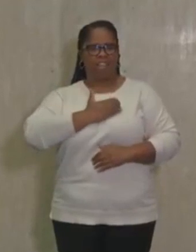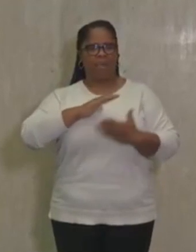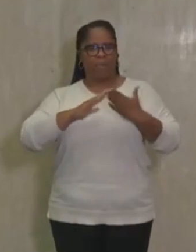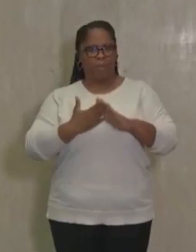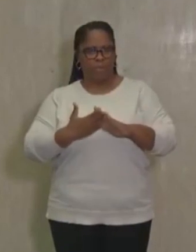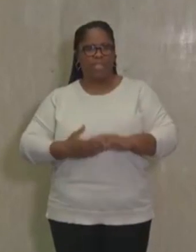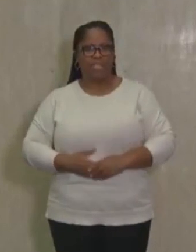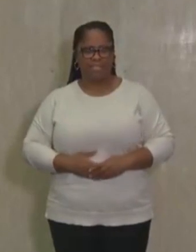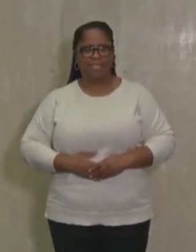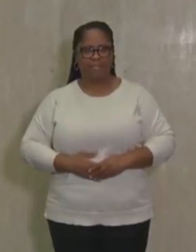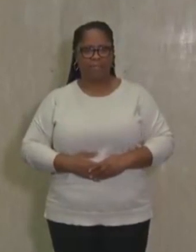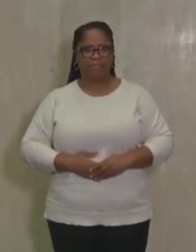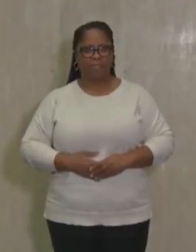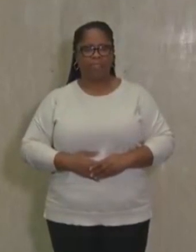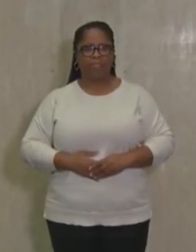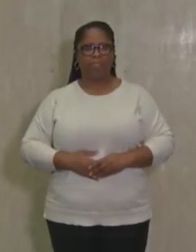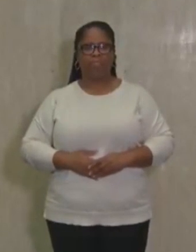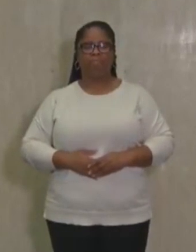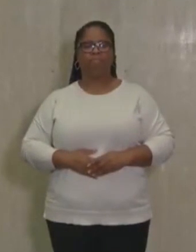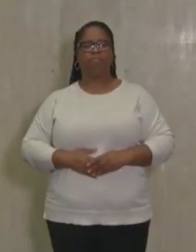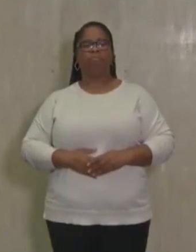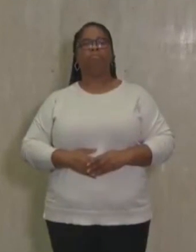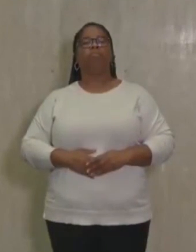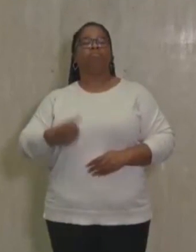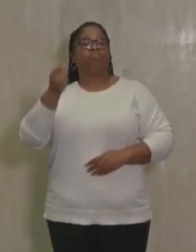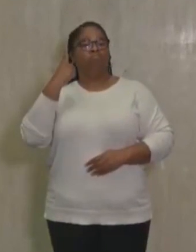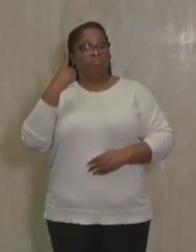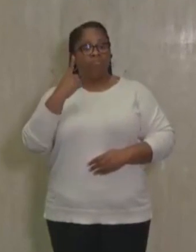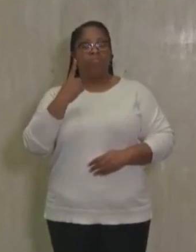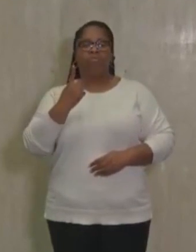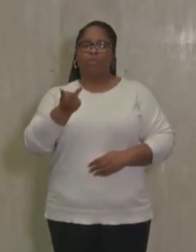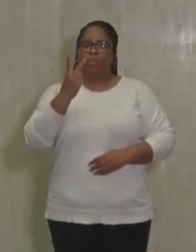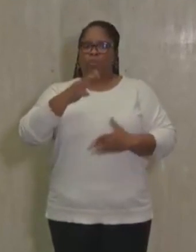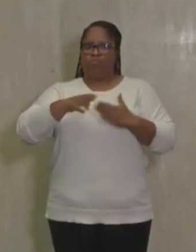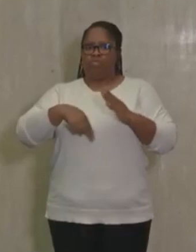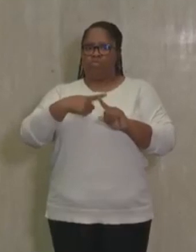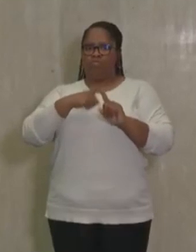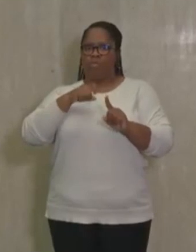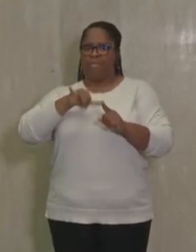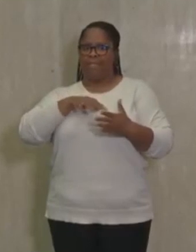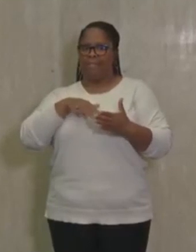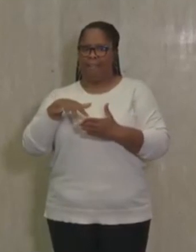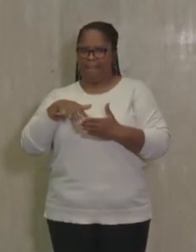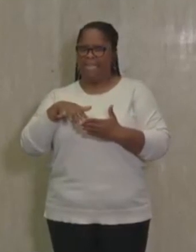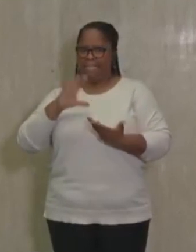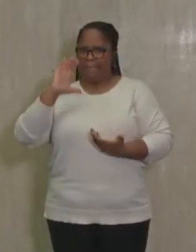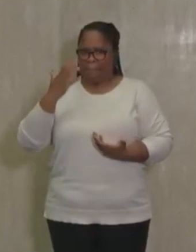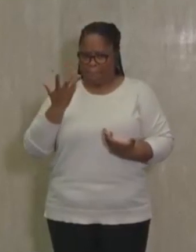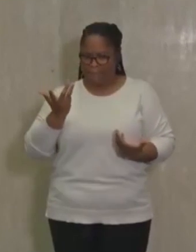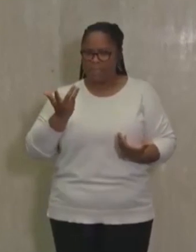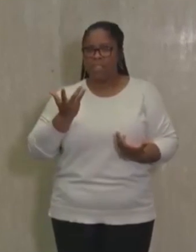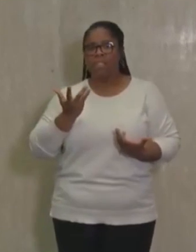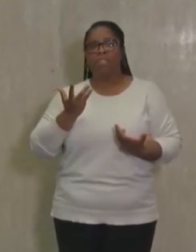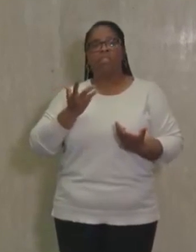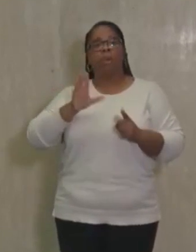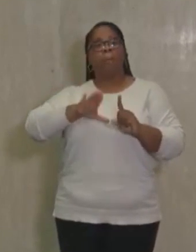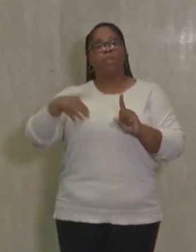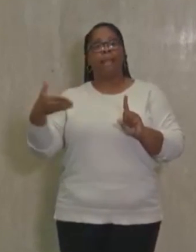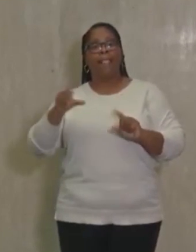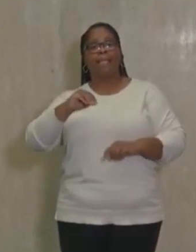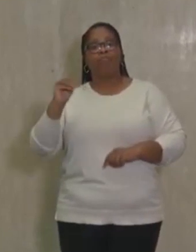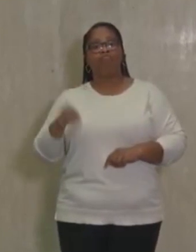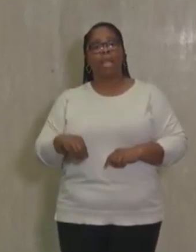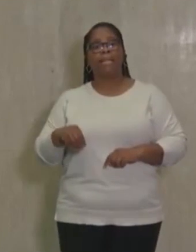The implications of these findings are twofold. One, it says that mortality rates